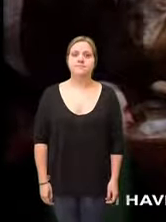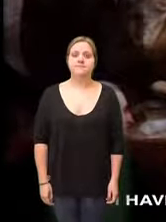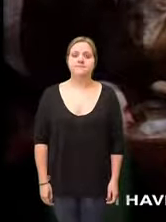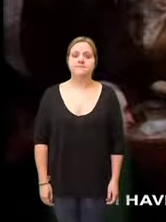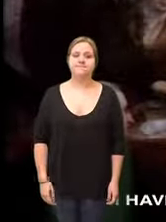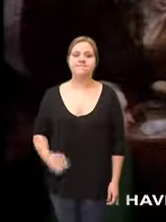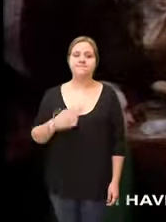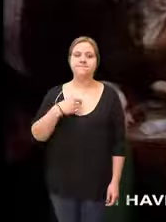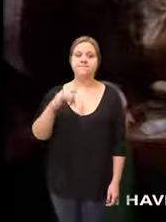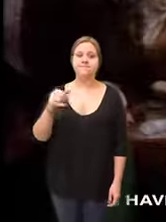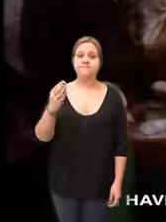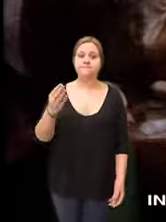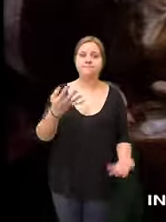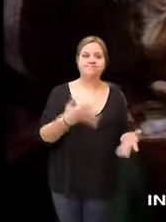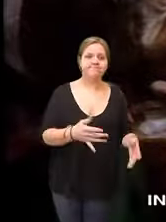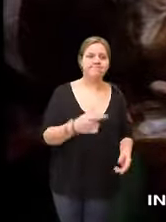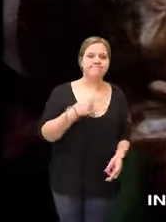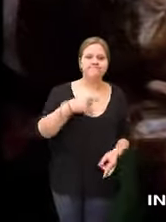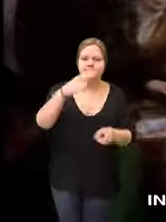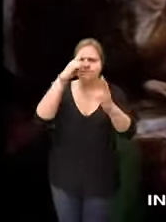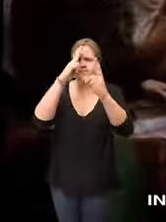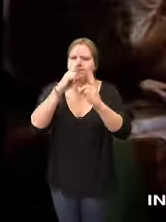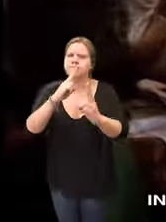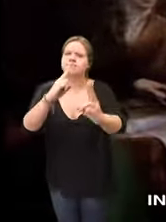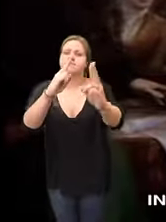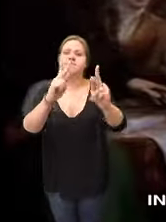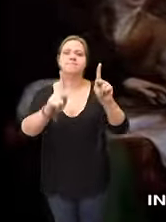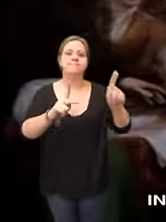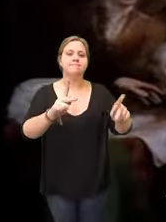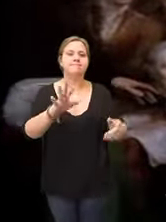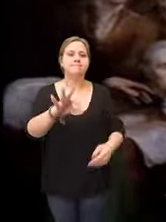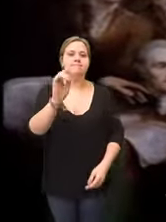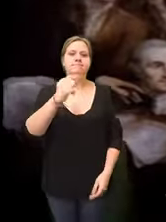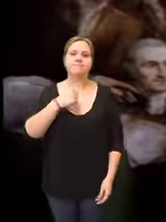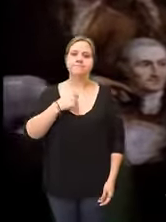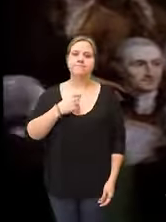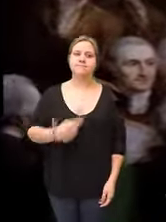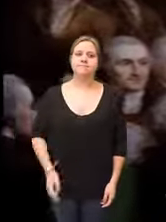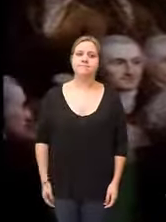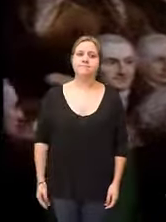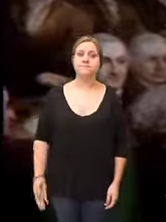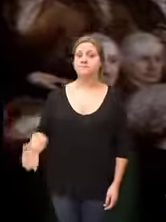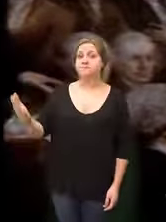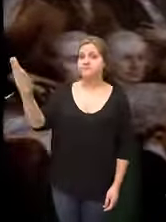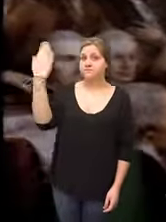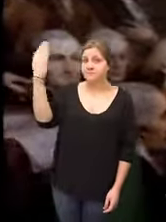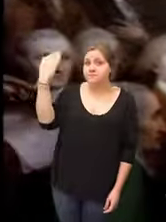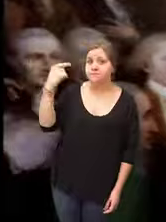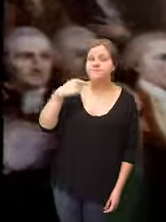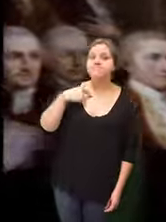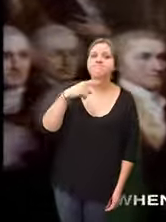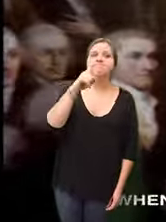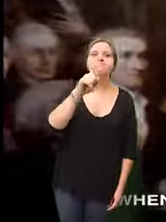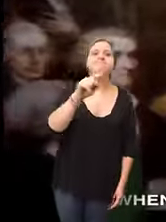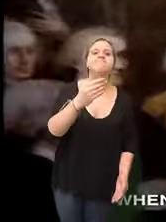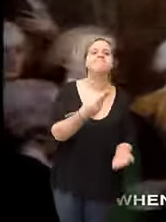I have the honor of surrendering into the hands of Congress the trust which you have given me